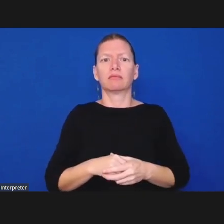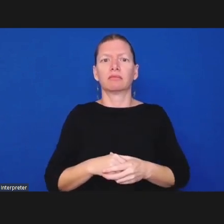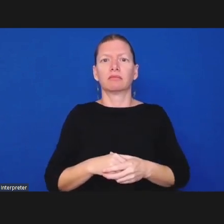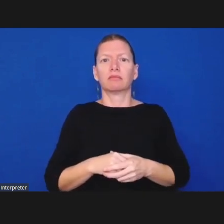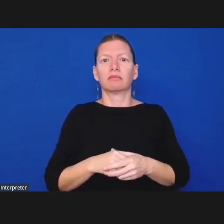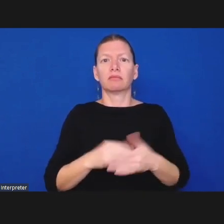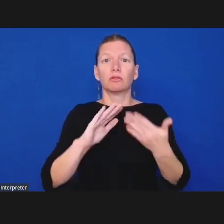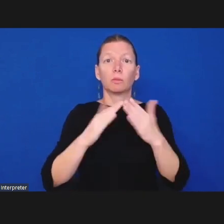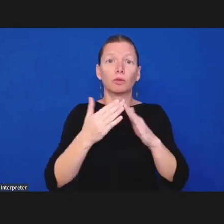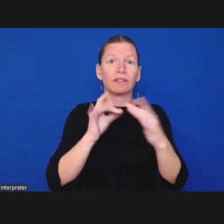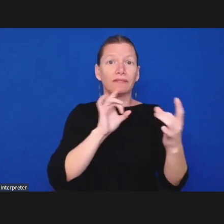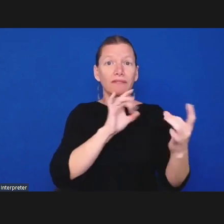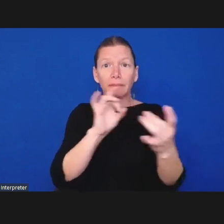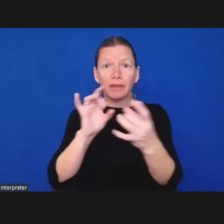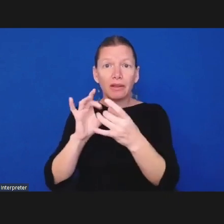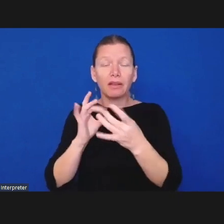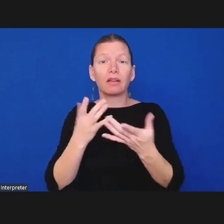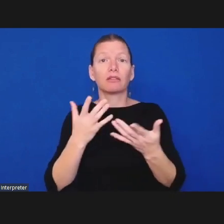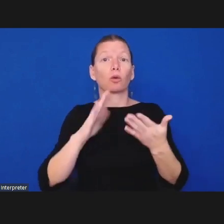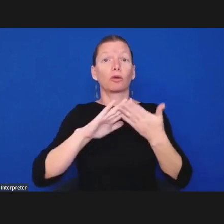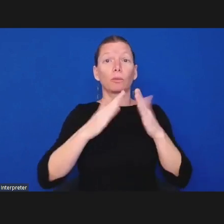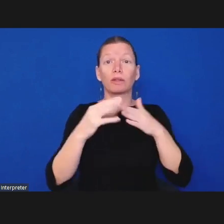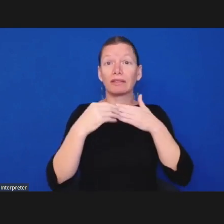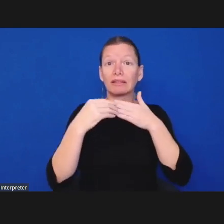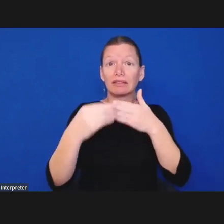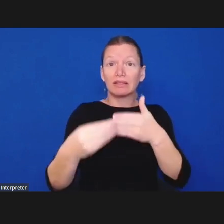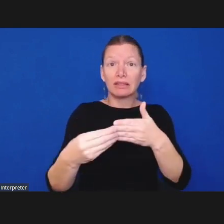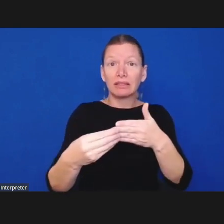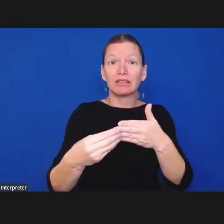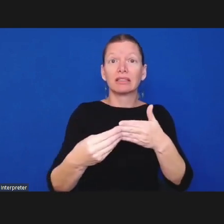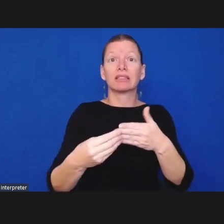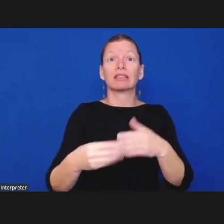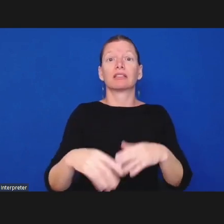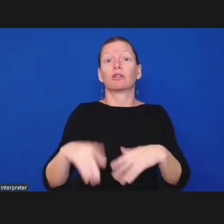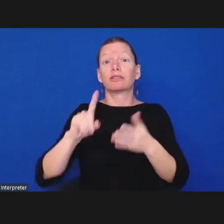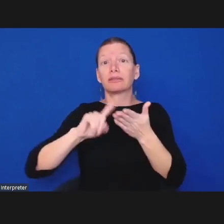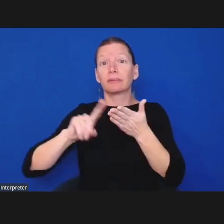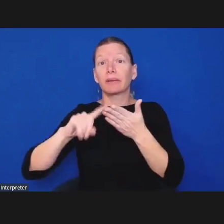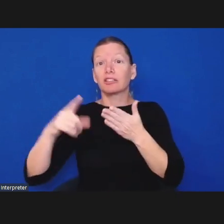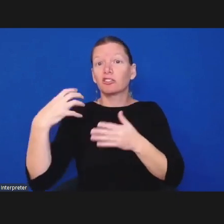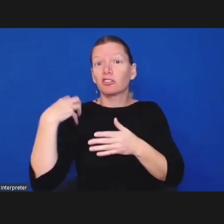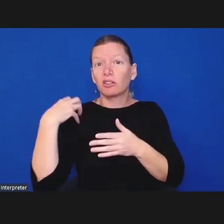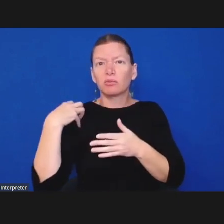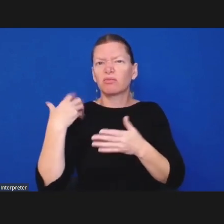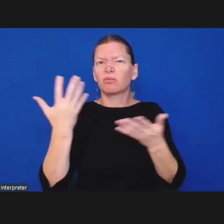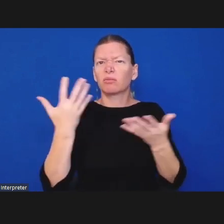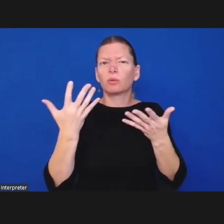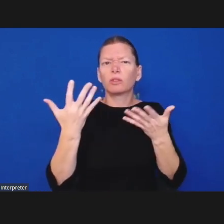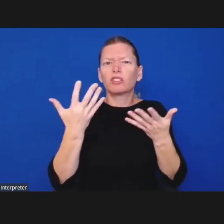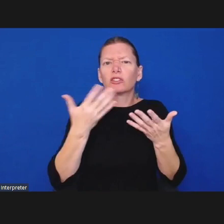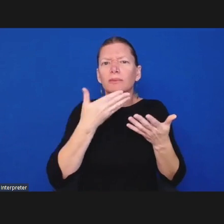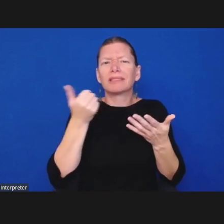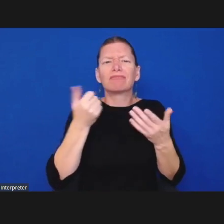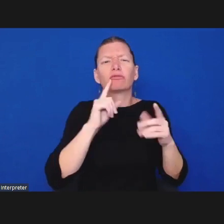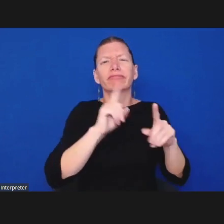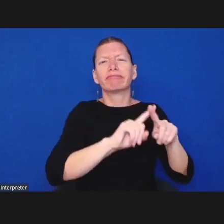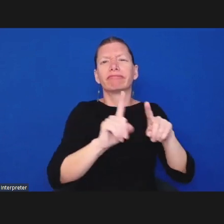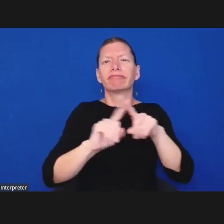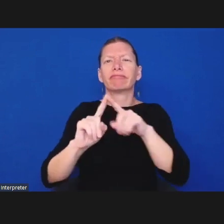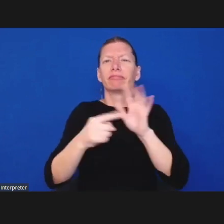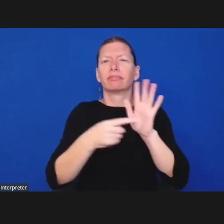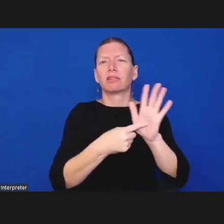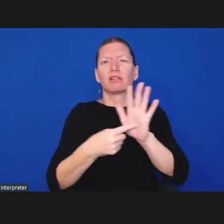that are very much kind of a traditional inspector general where um you know you are doing performance